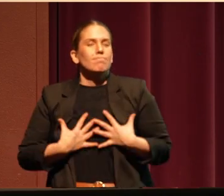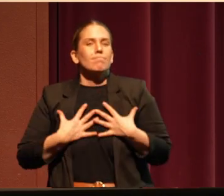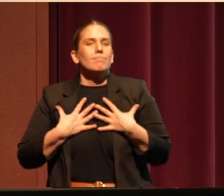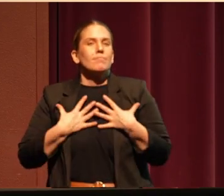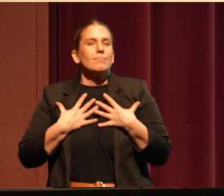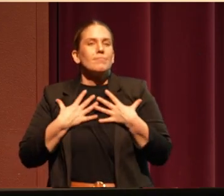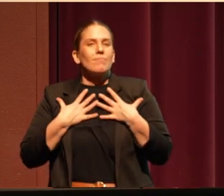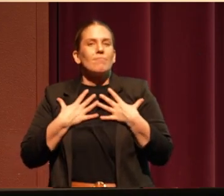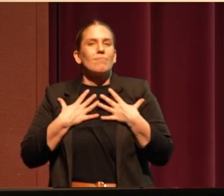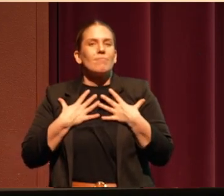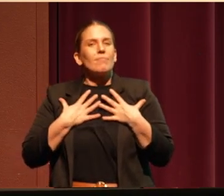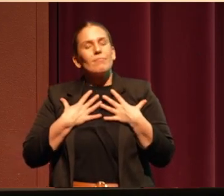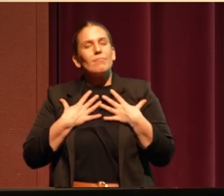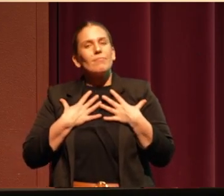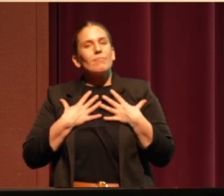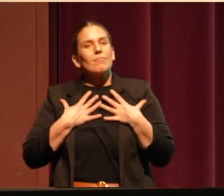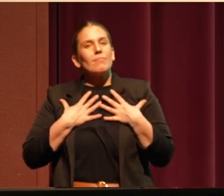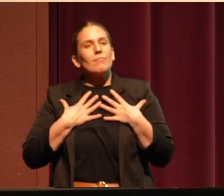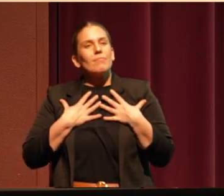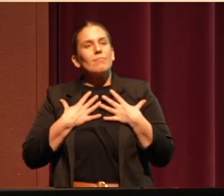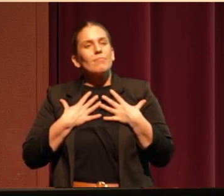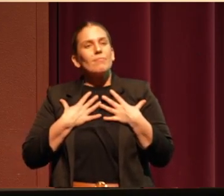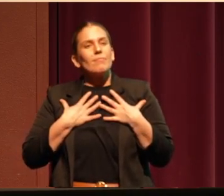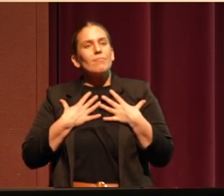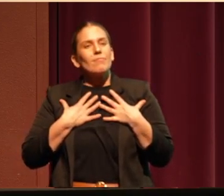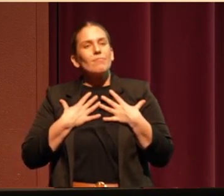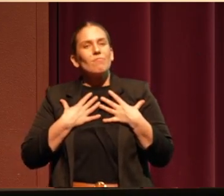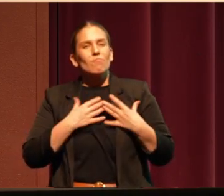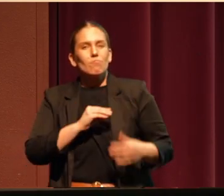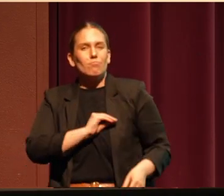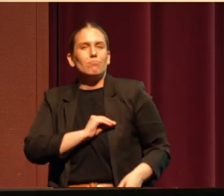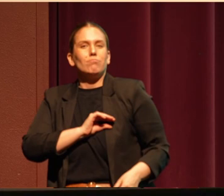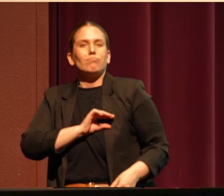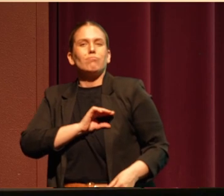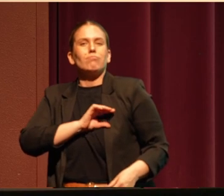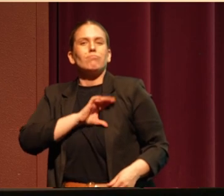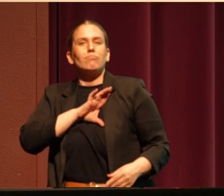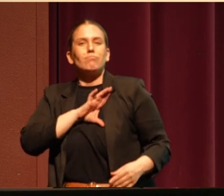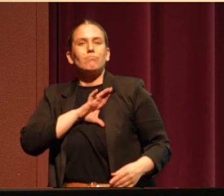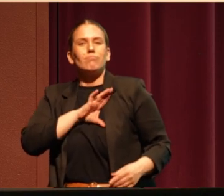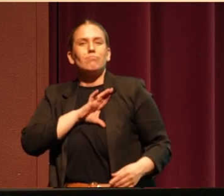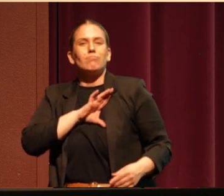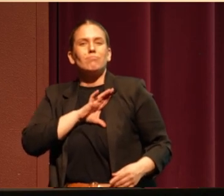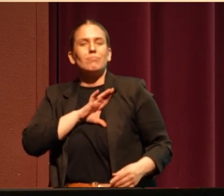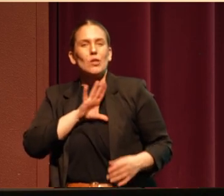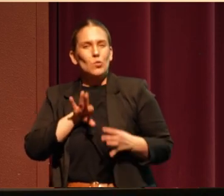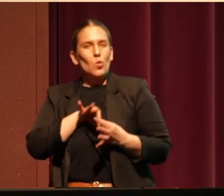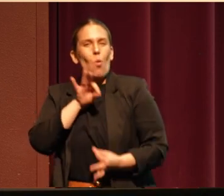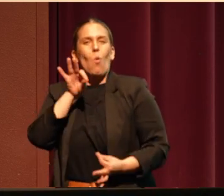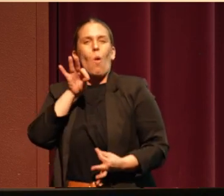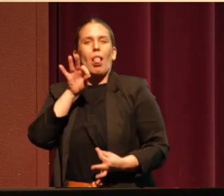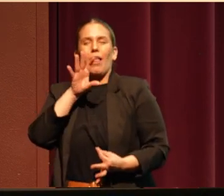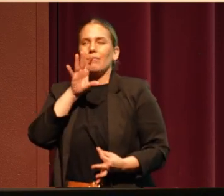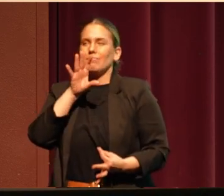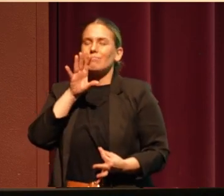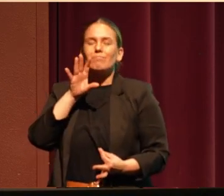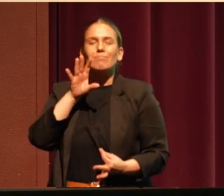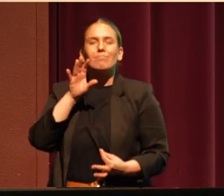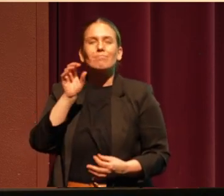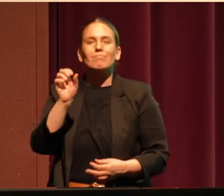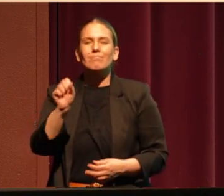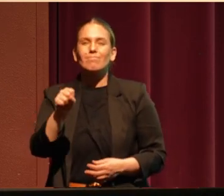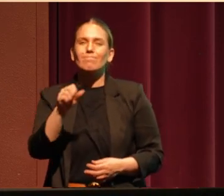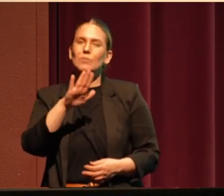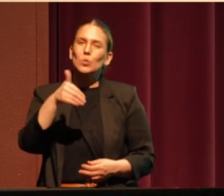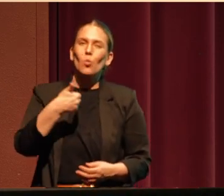just your soul, but it fills you spiritually, I feel. And,